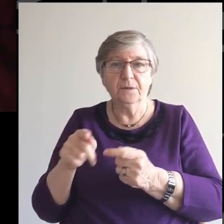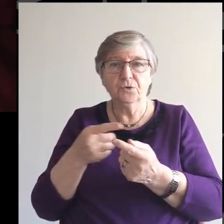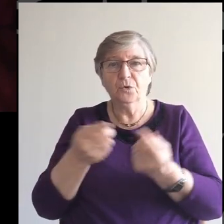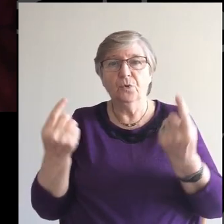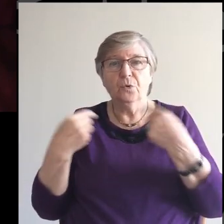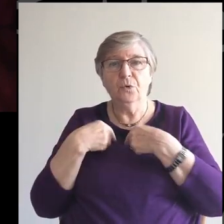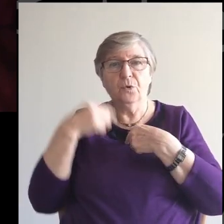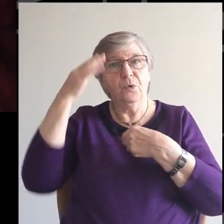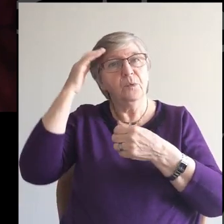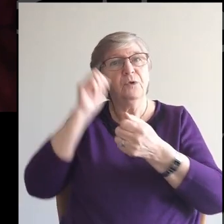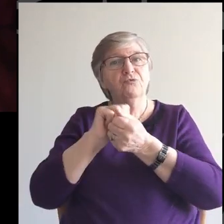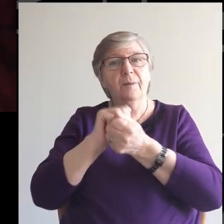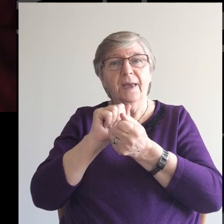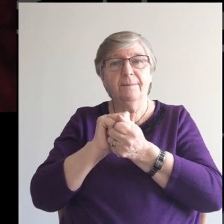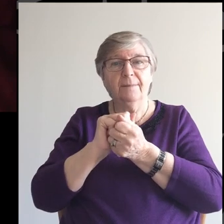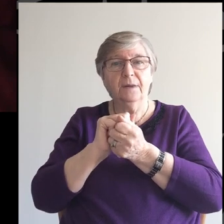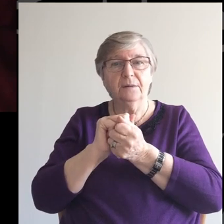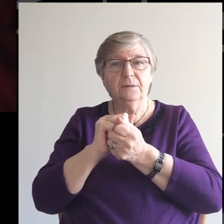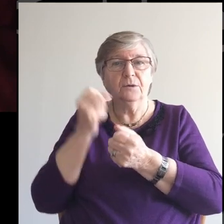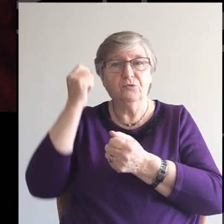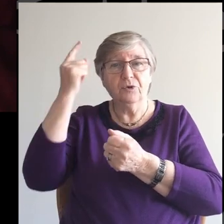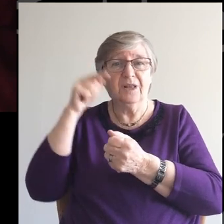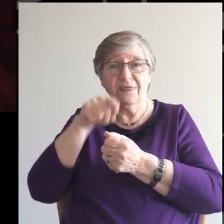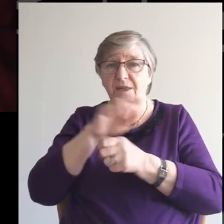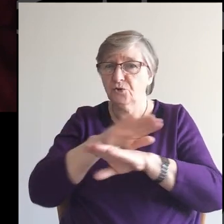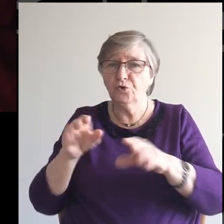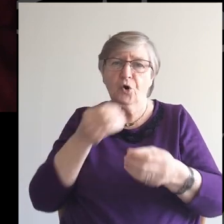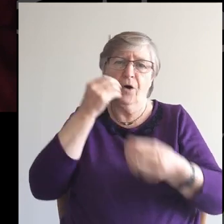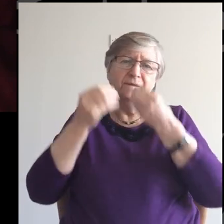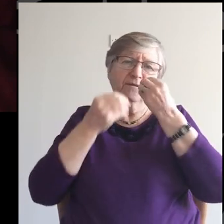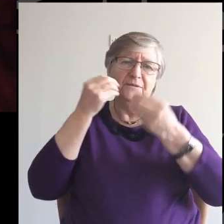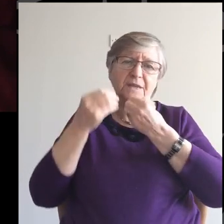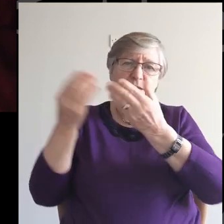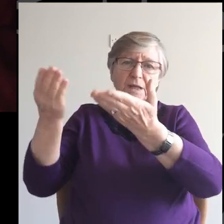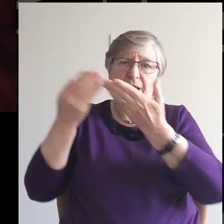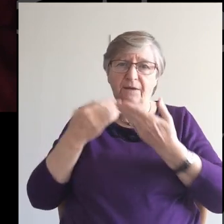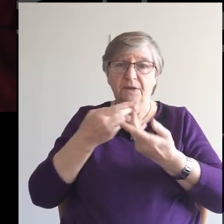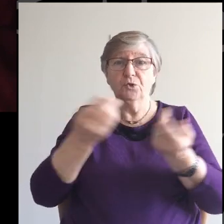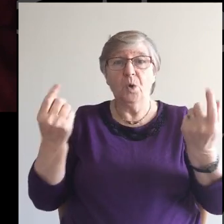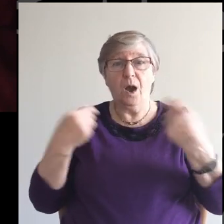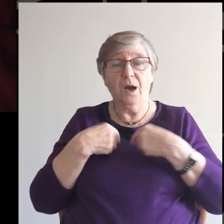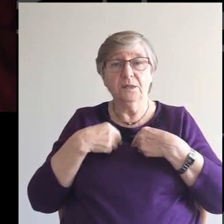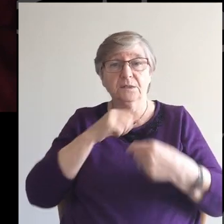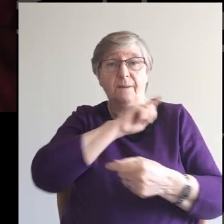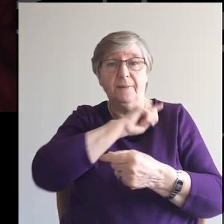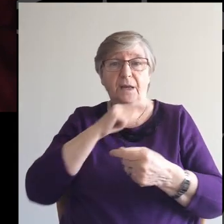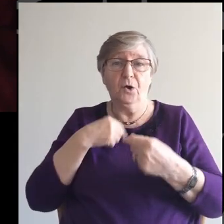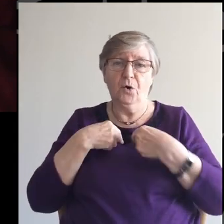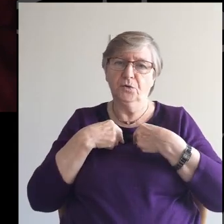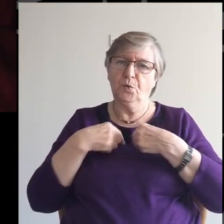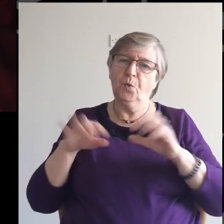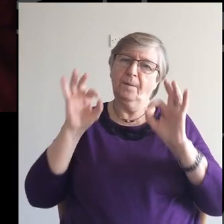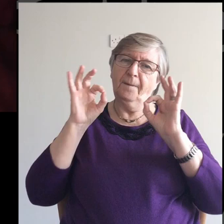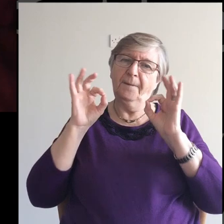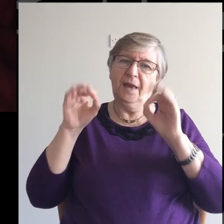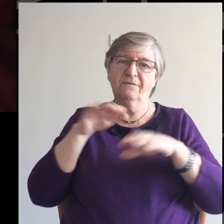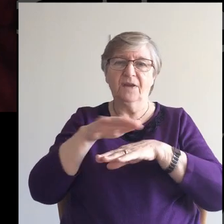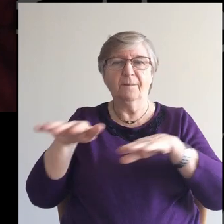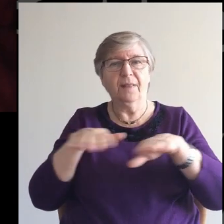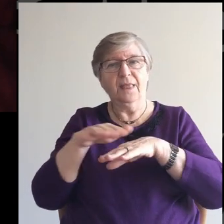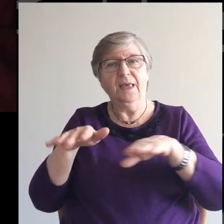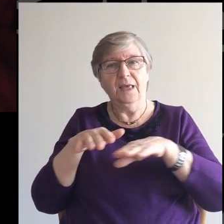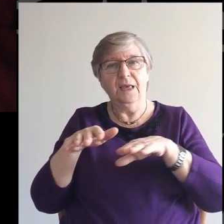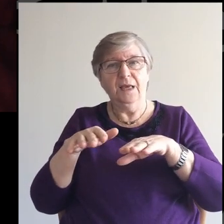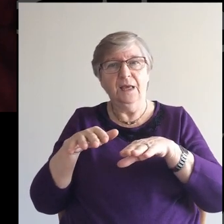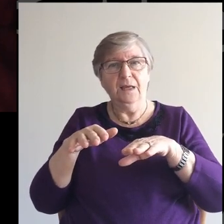so we remember And recognise That this is not a feast That is given to us Because we are in some Idealised place